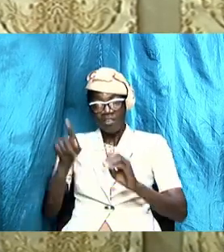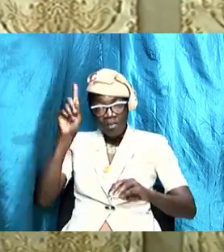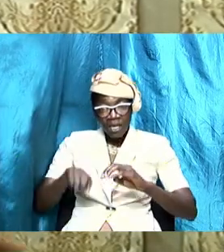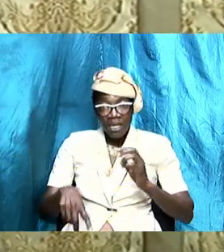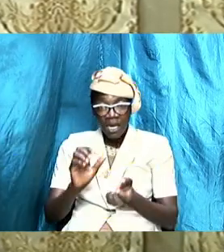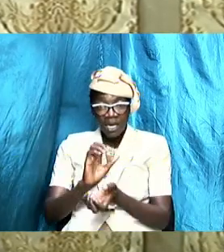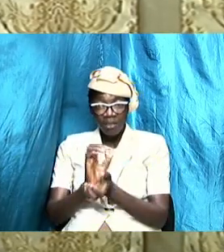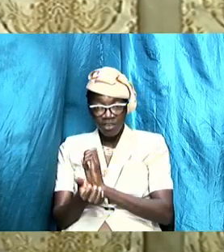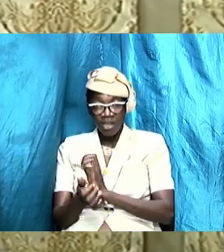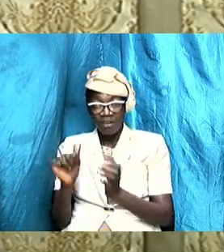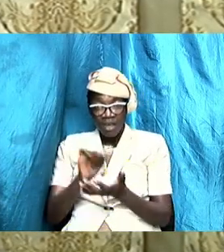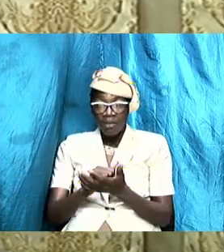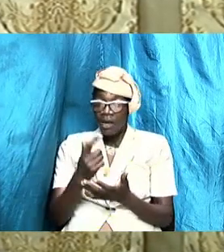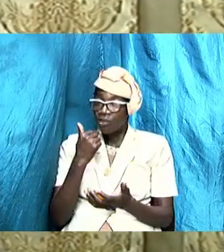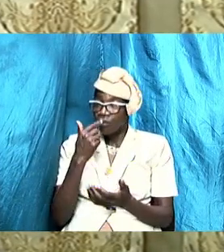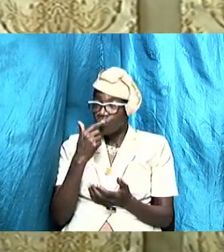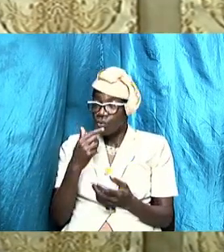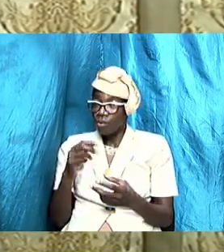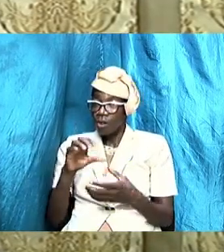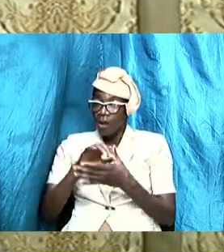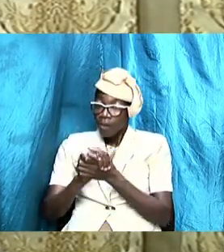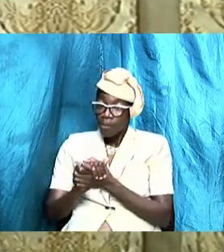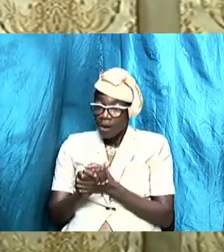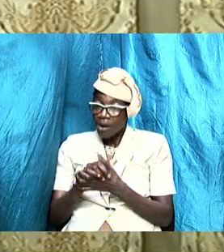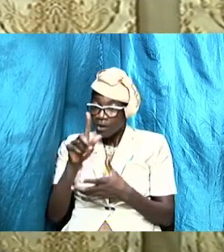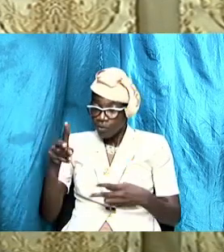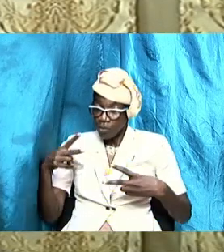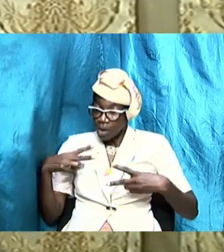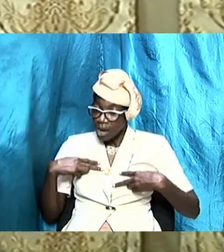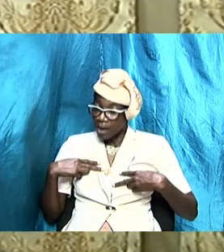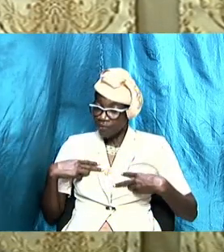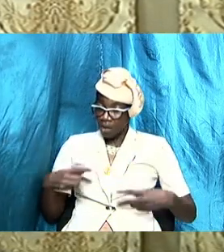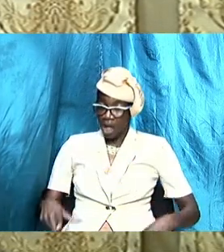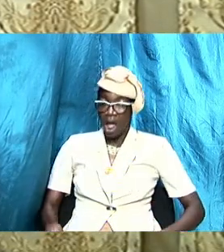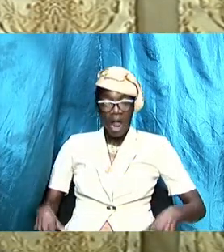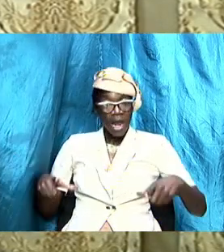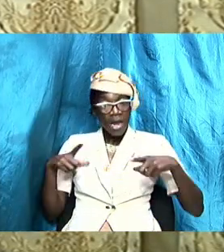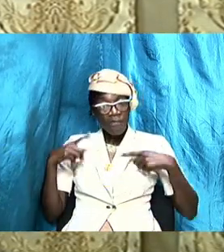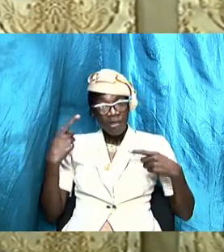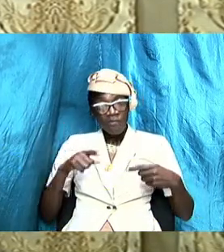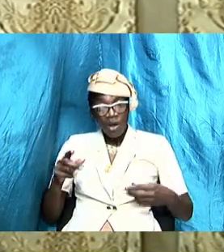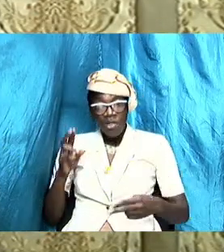and that's who you are going to have to live with for the rest of your life